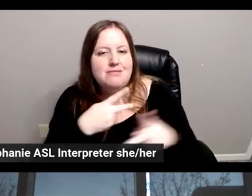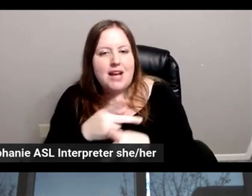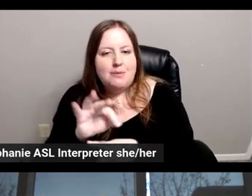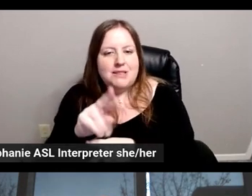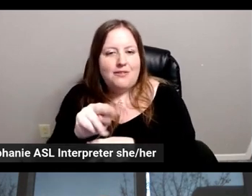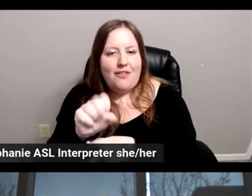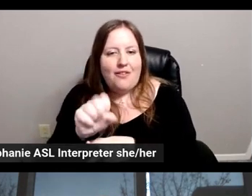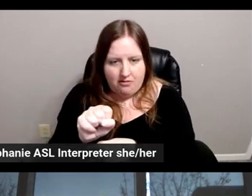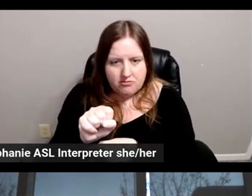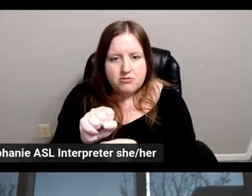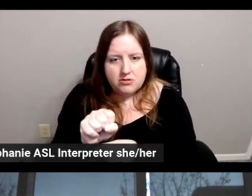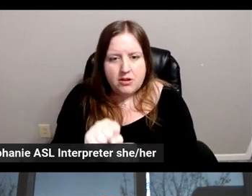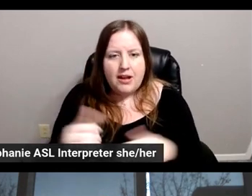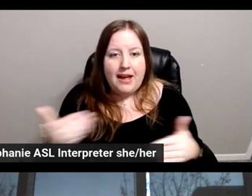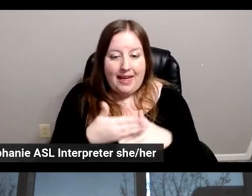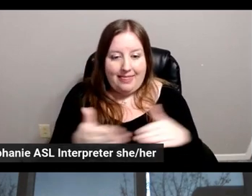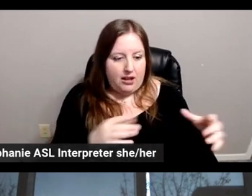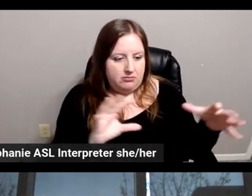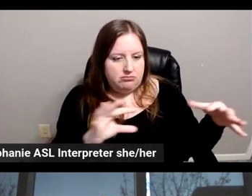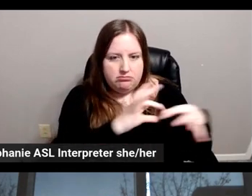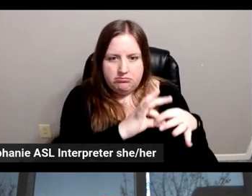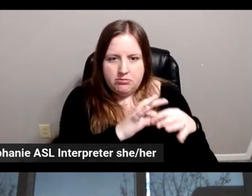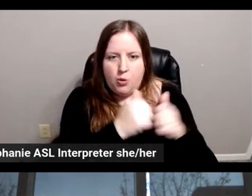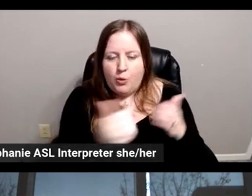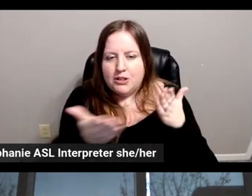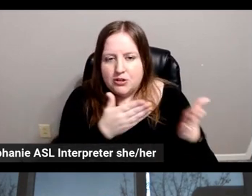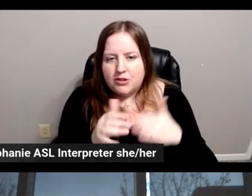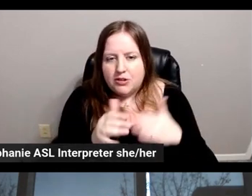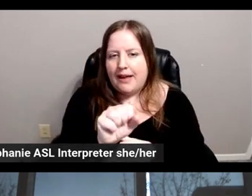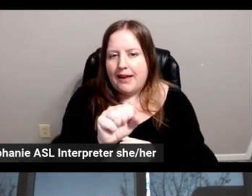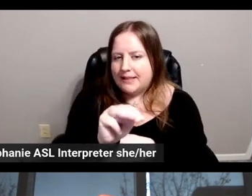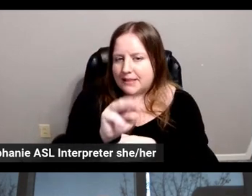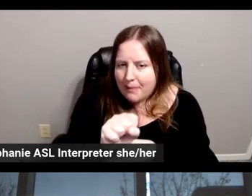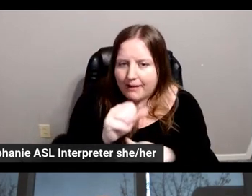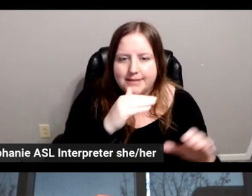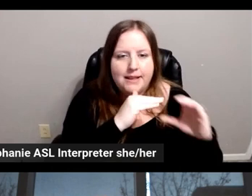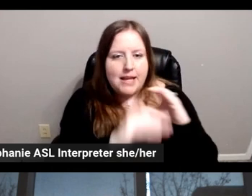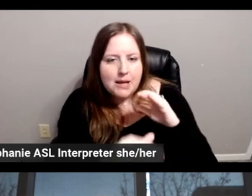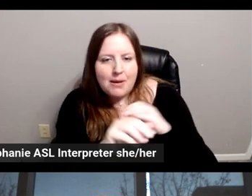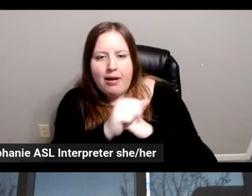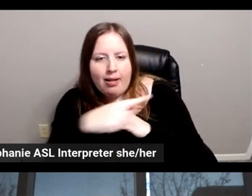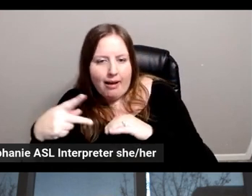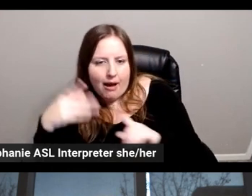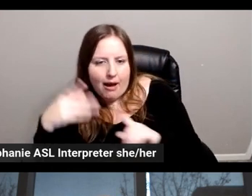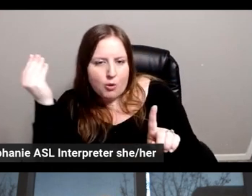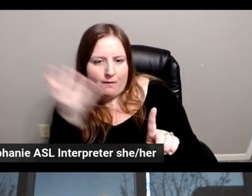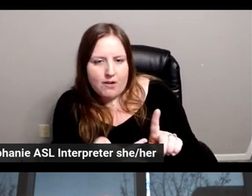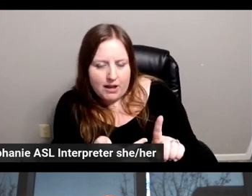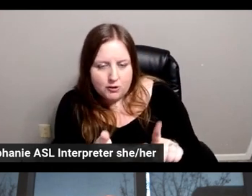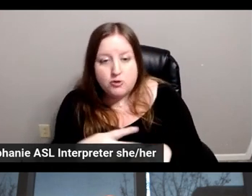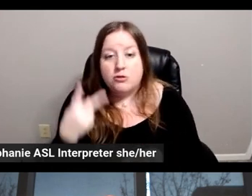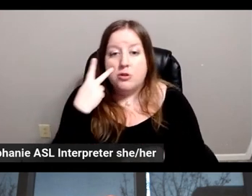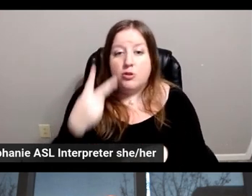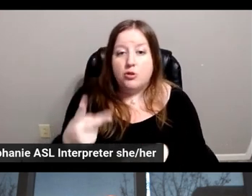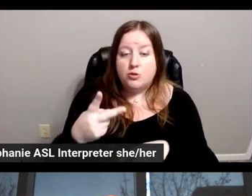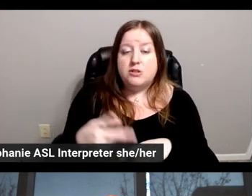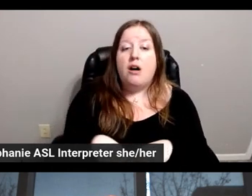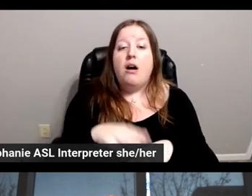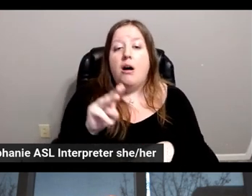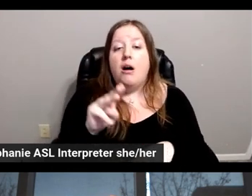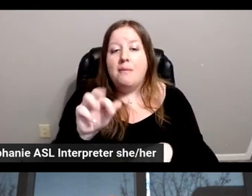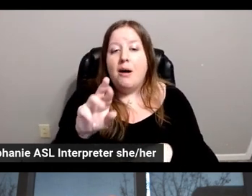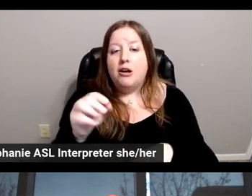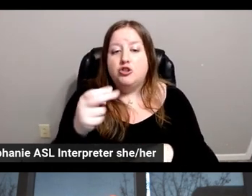you know, connect with them through services like SMS and email and app notifications. You saw Marcello talk a little bit